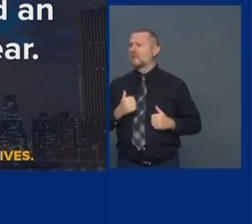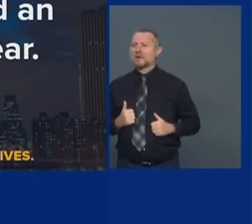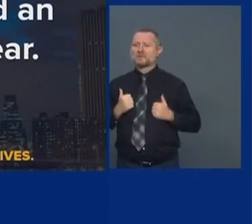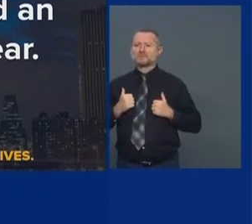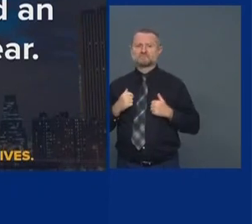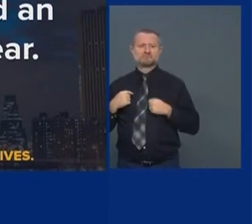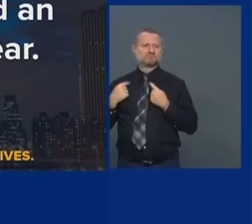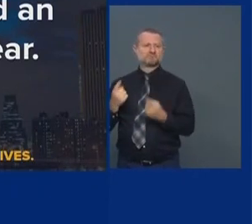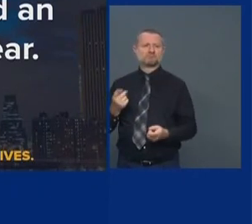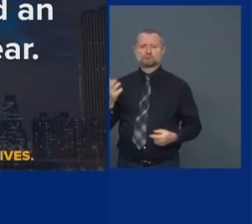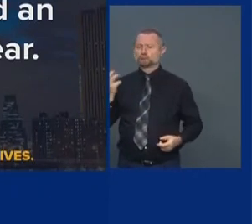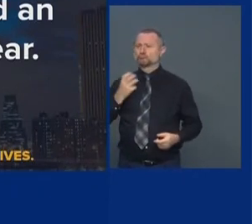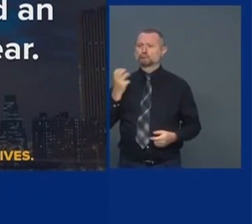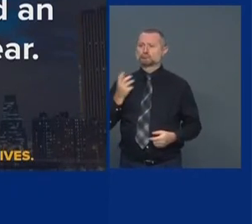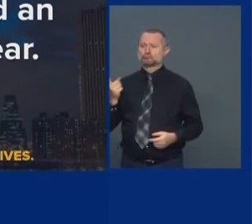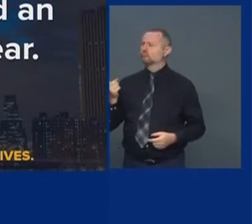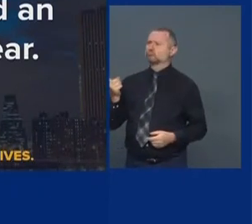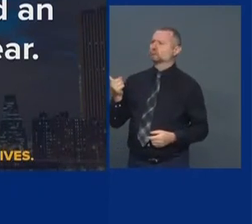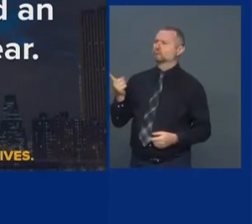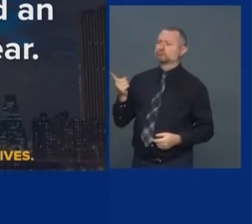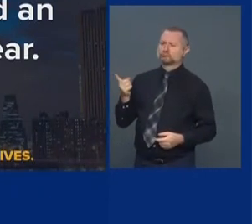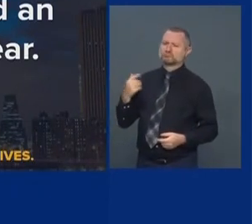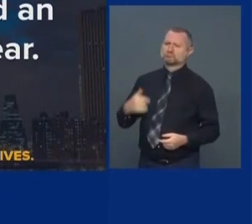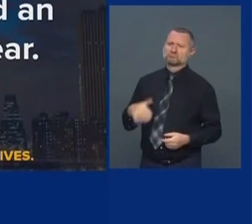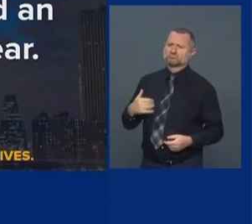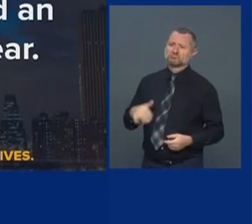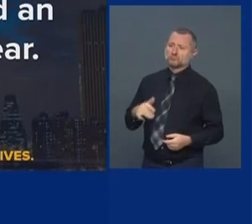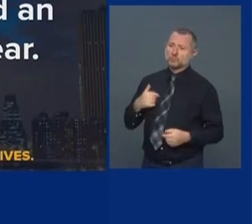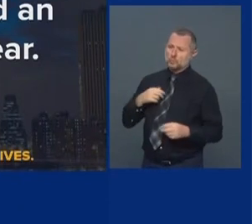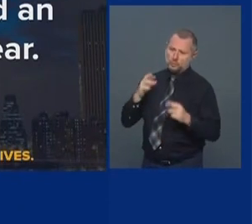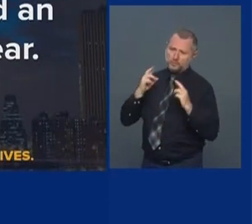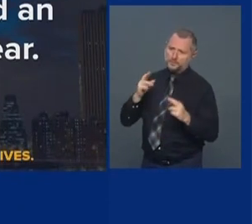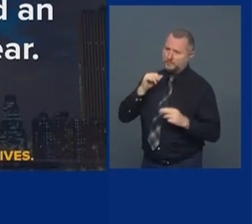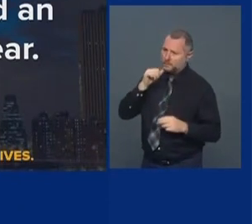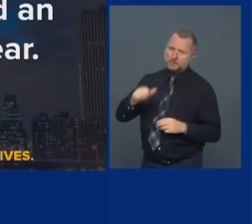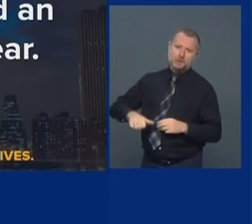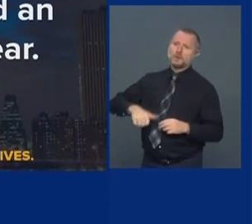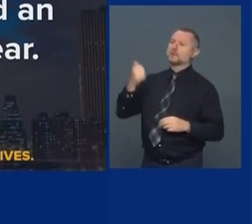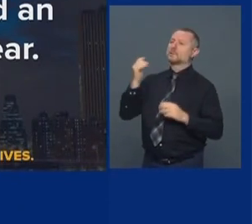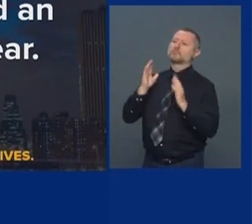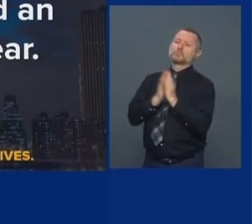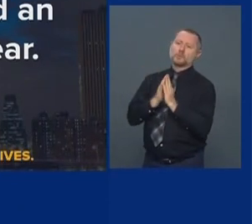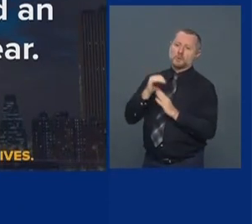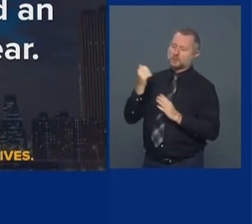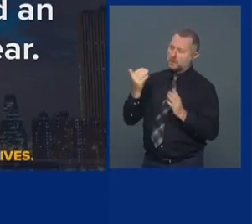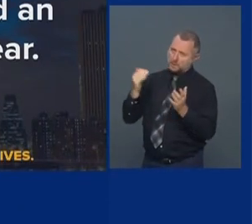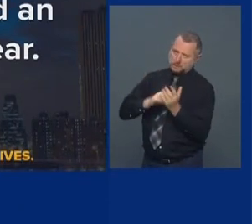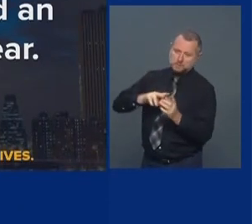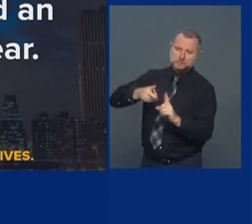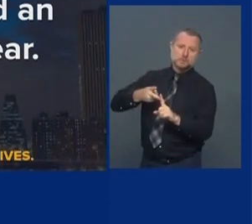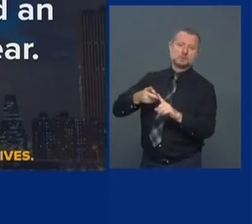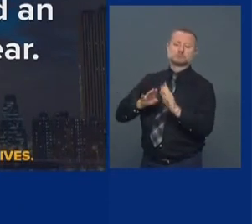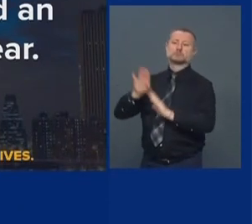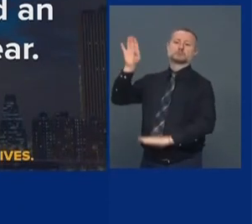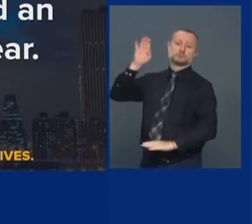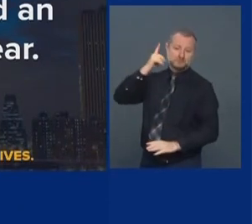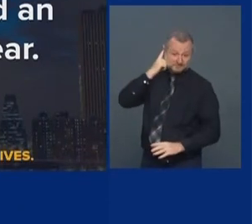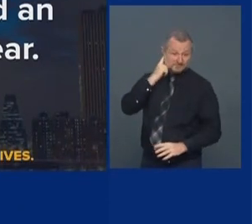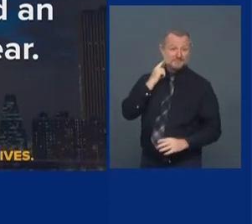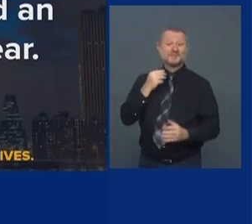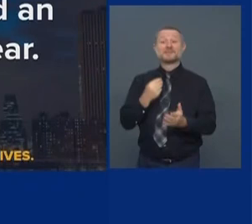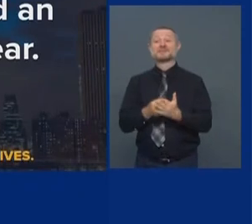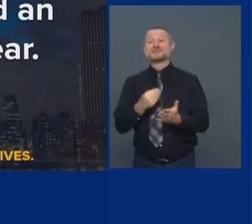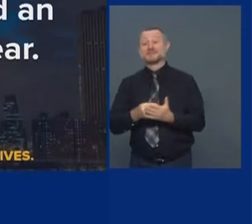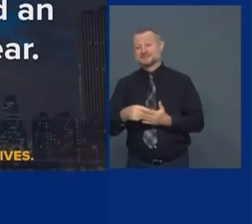COVID was the challenge of our lifetime, I hope and pray. But compared to what we went through with COVID, dealing with the